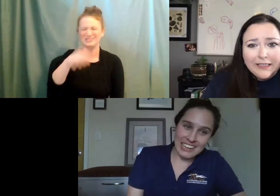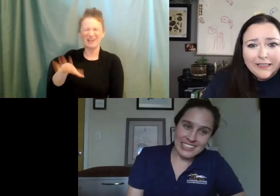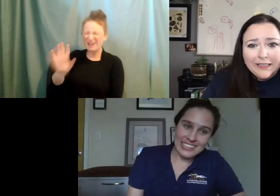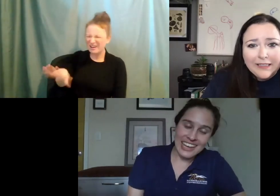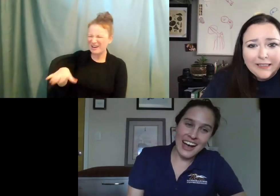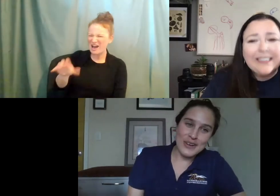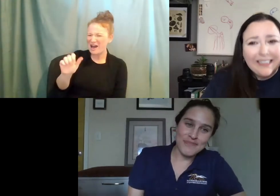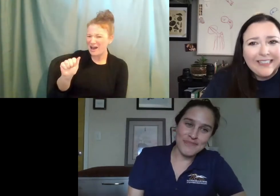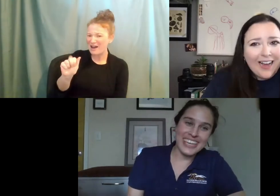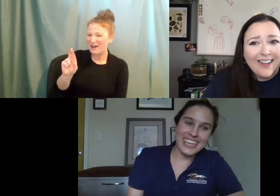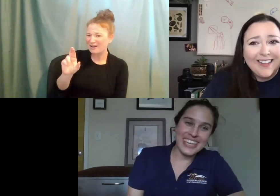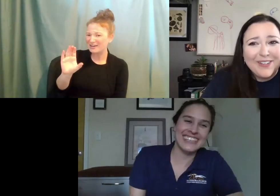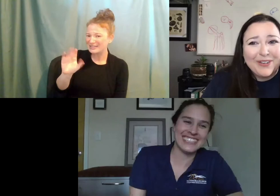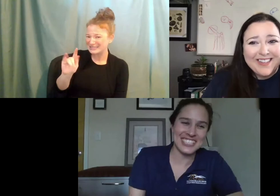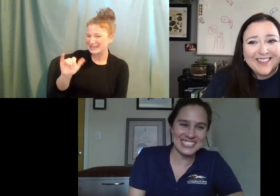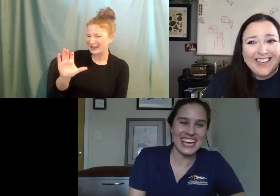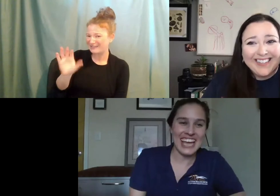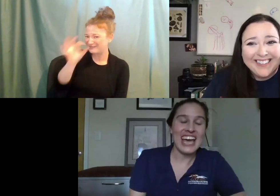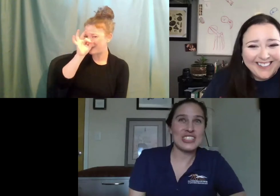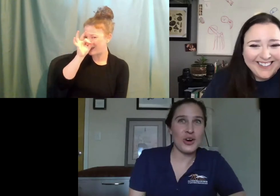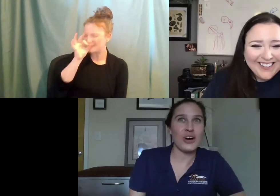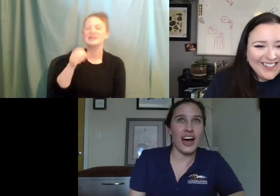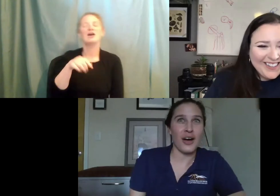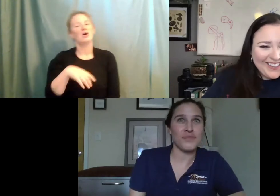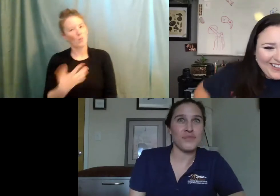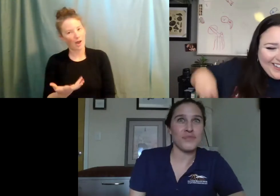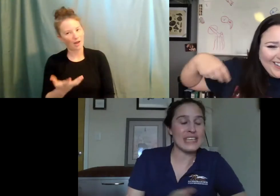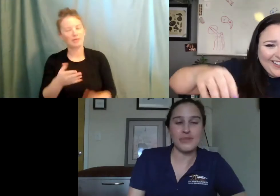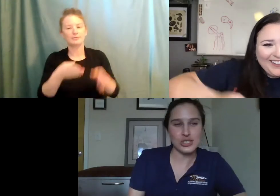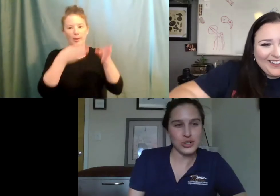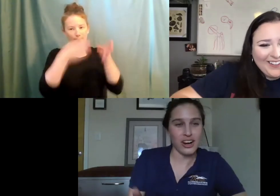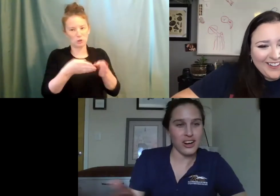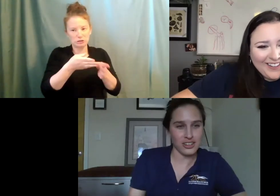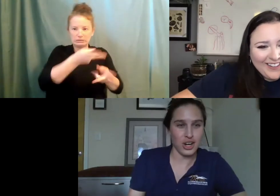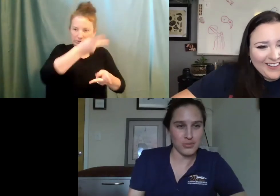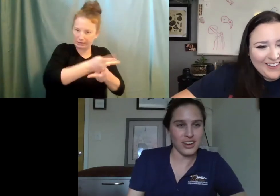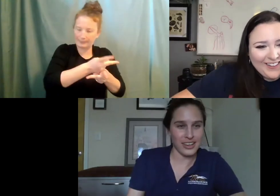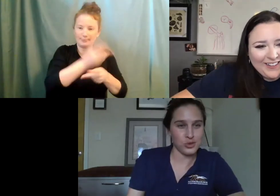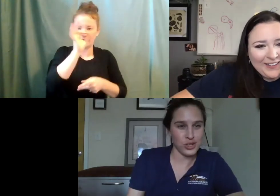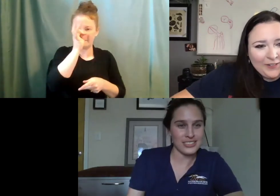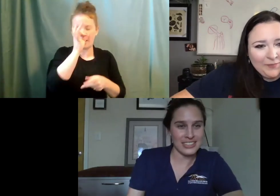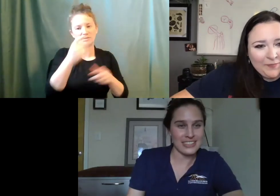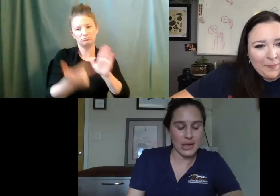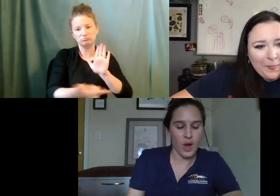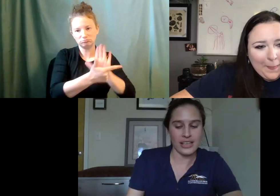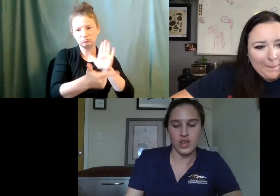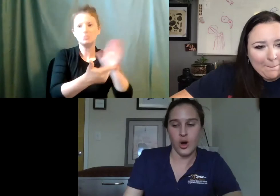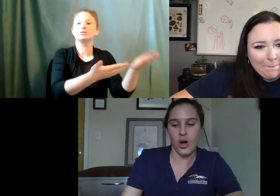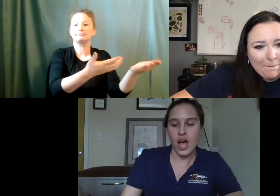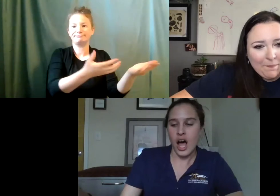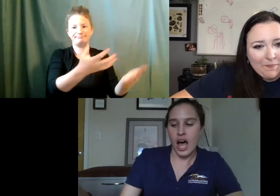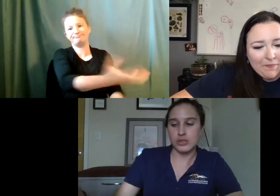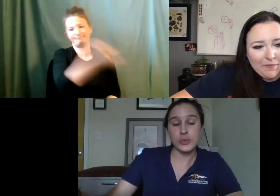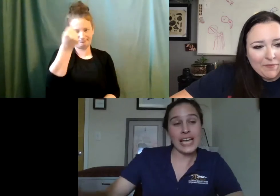confiscated. Um, yeah, so, um, similar story. Our, our striped skunk came to us in the same way.